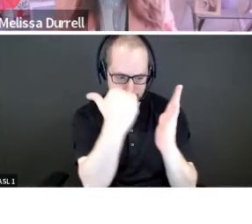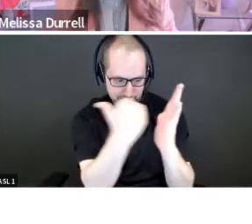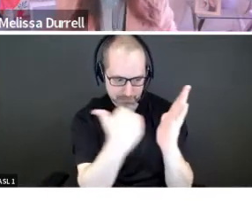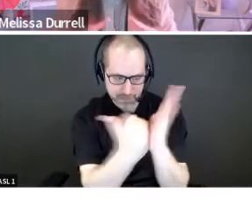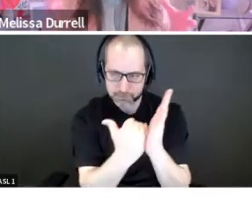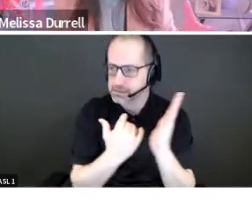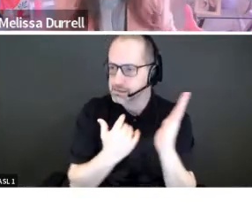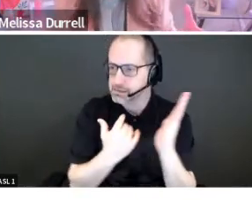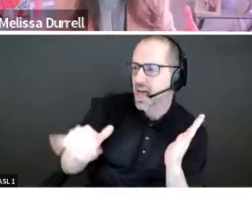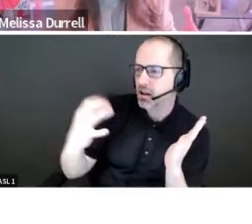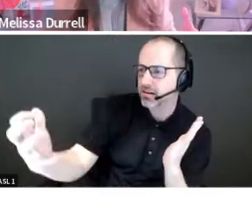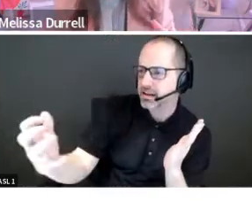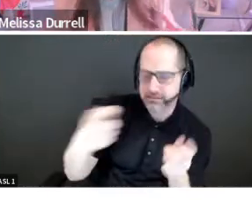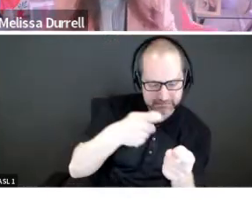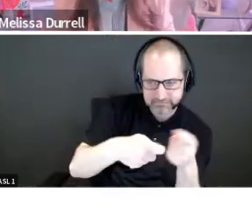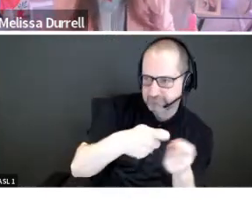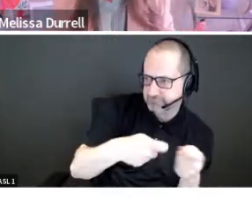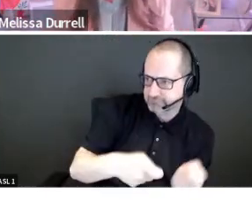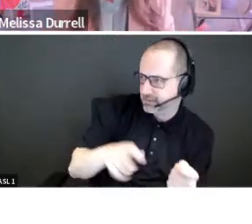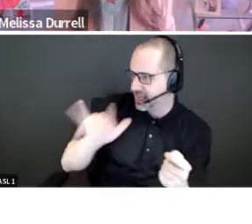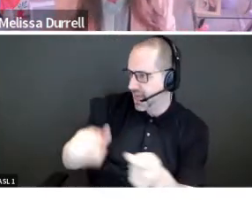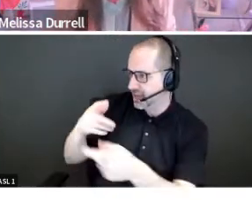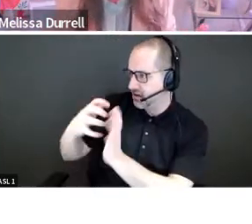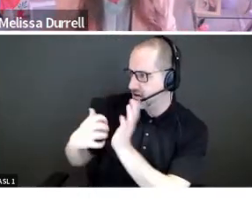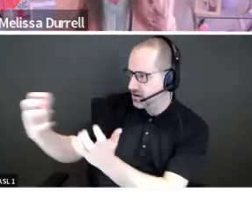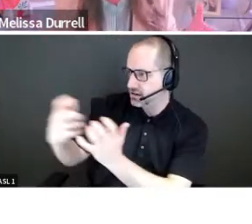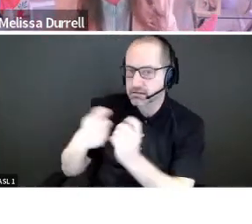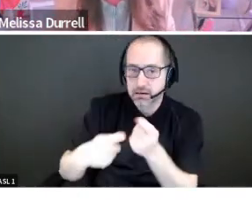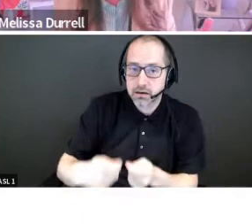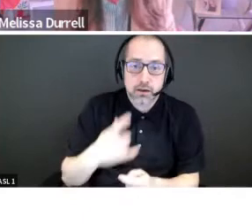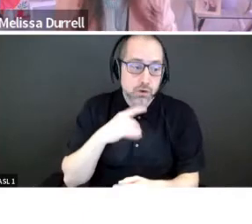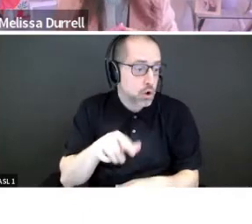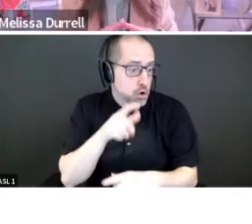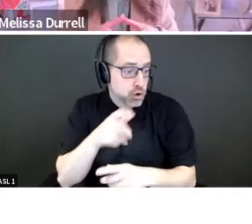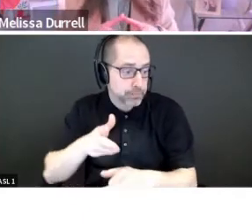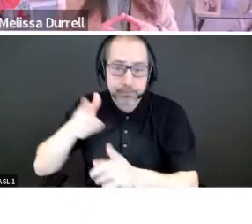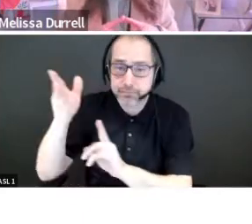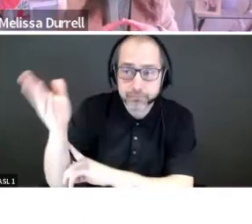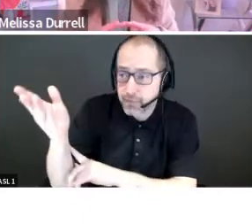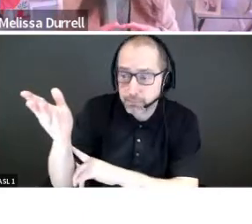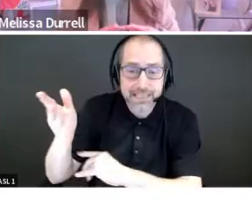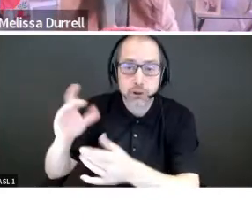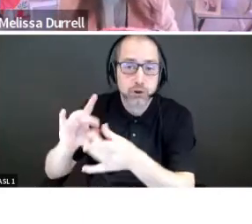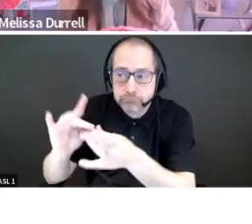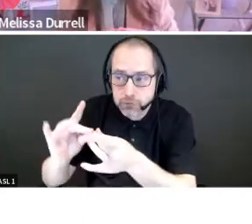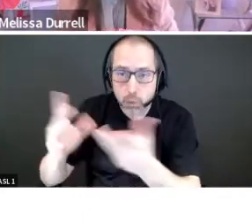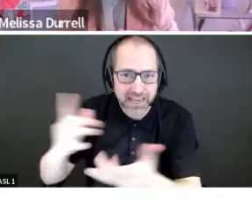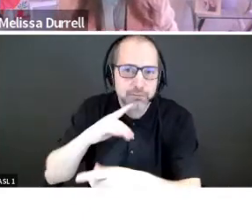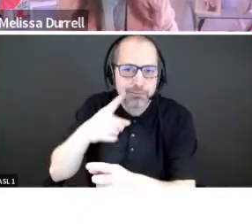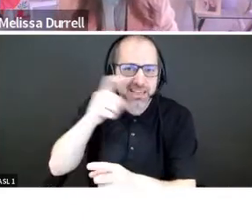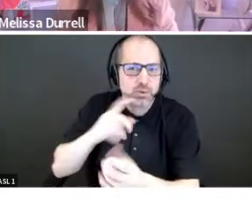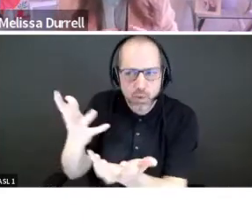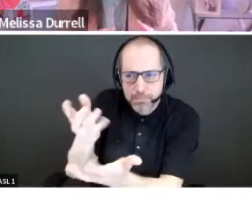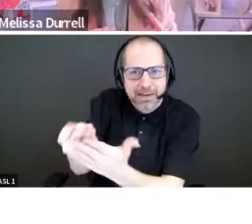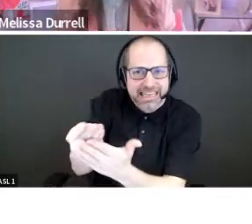why are you pitching? Are you pitching for money? Majority of you probably on this, in this webinar are pitching for money. But sometimes